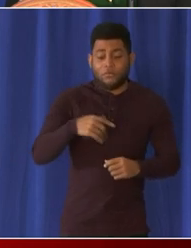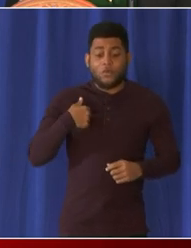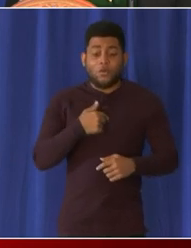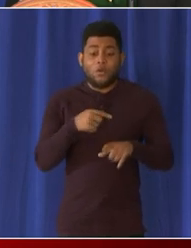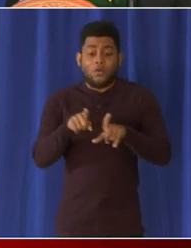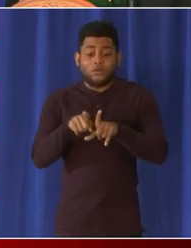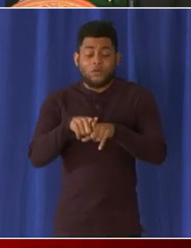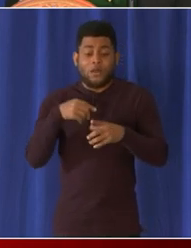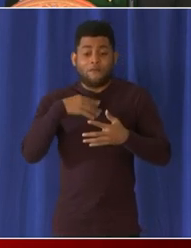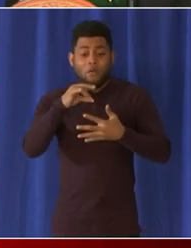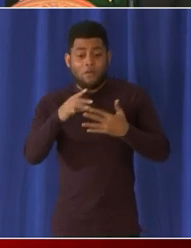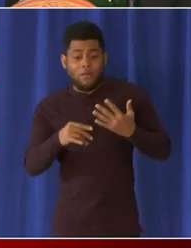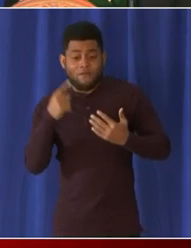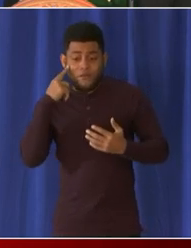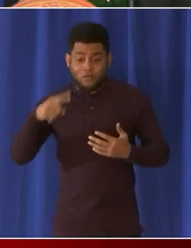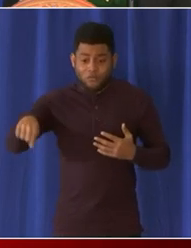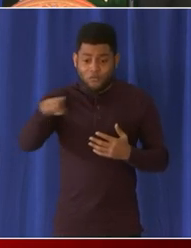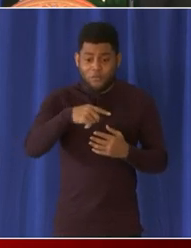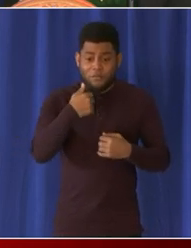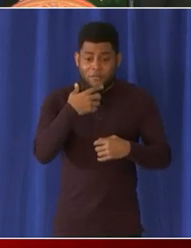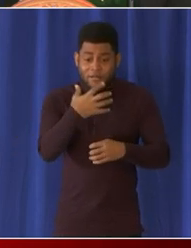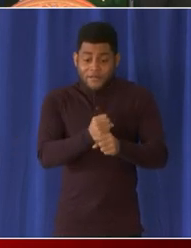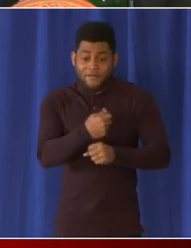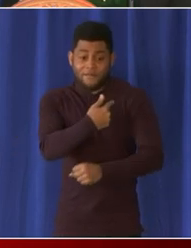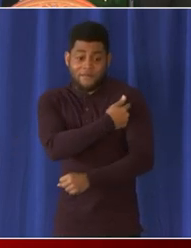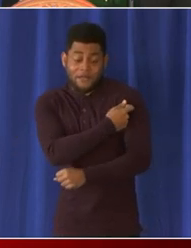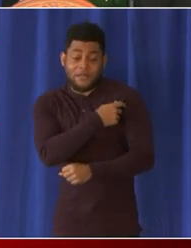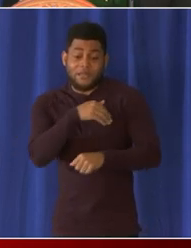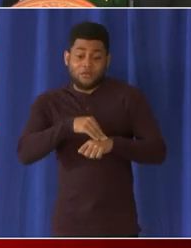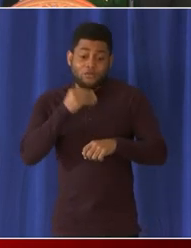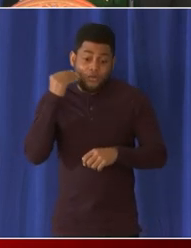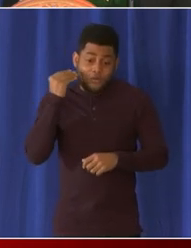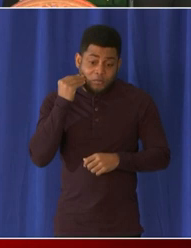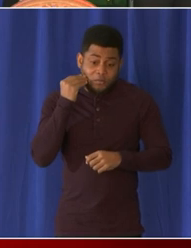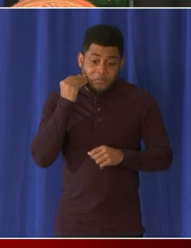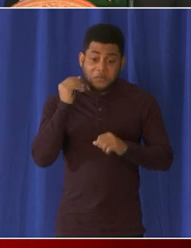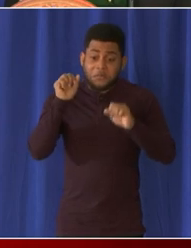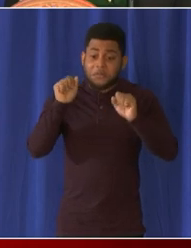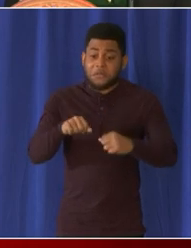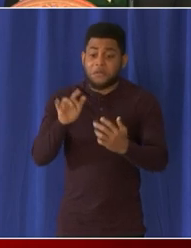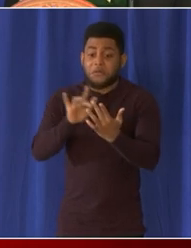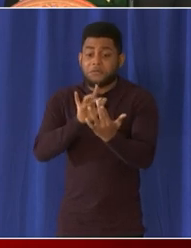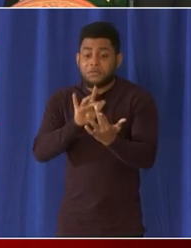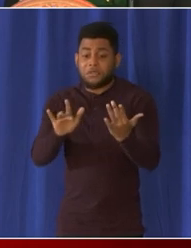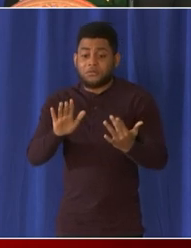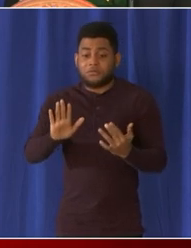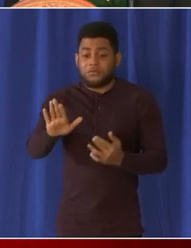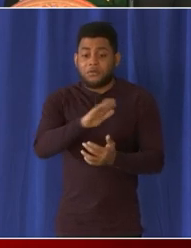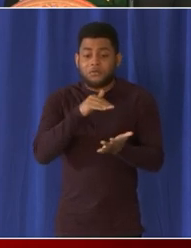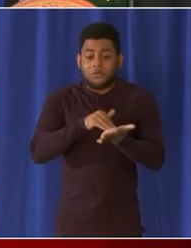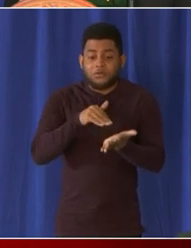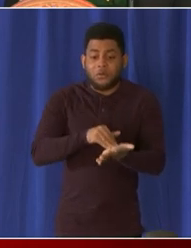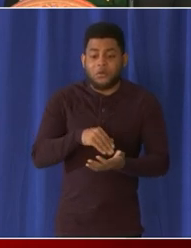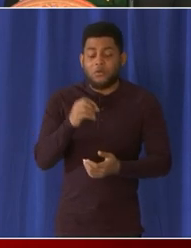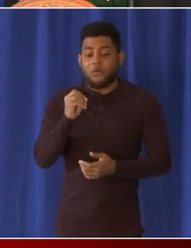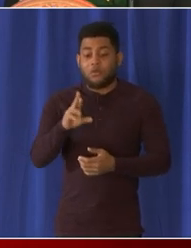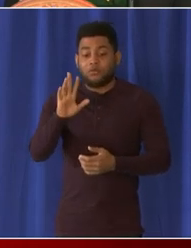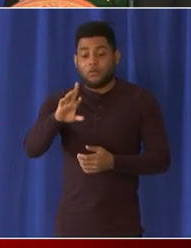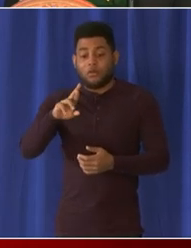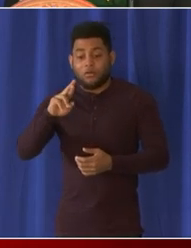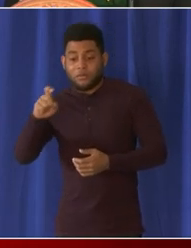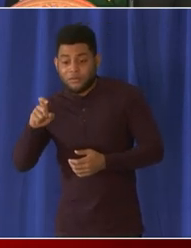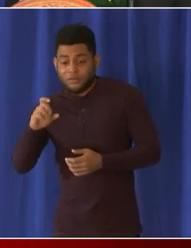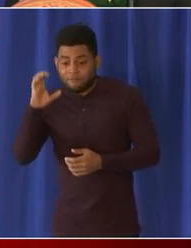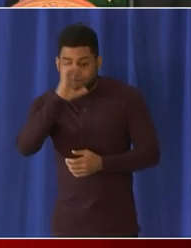family contact your provider go to a local pharmacy all of those places will allow you